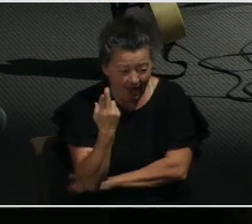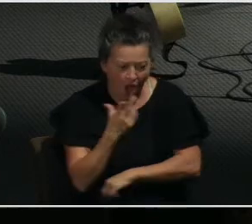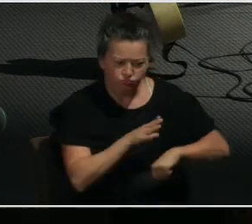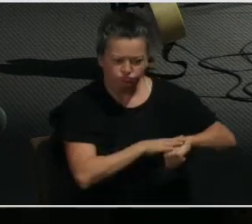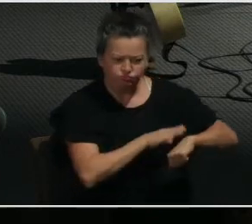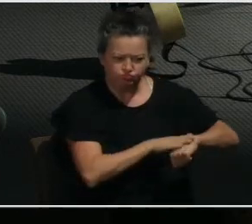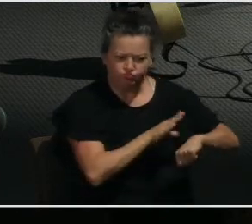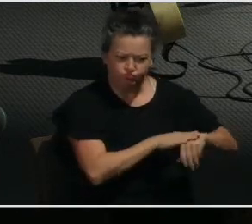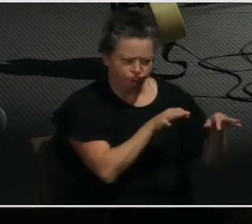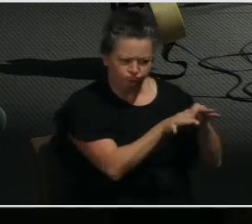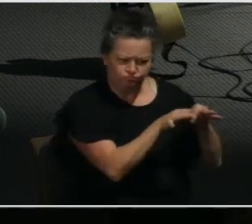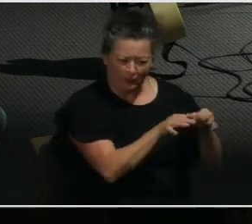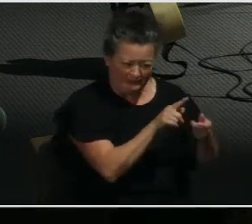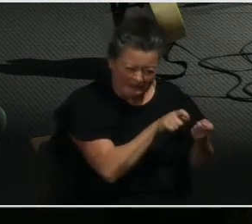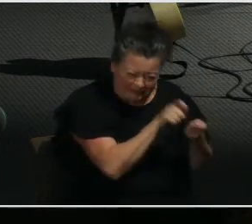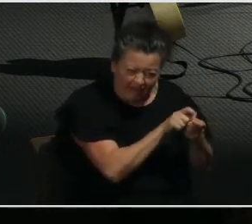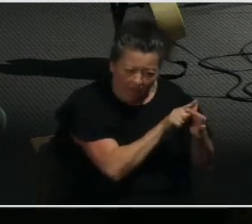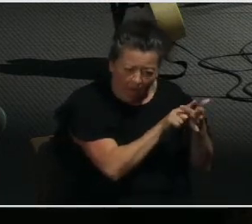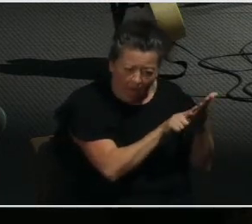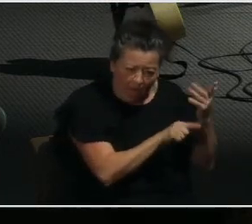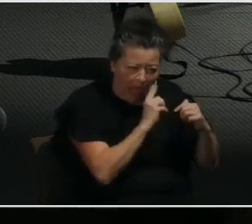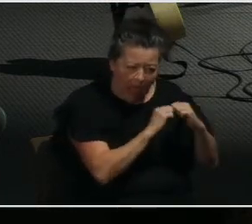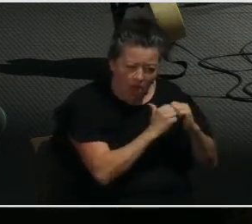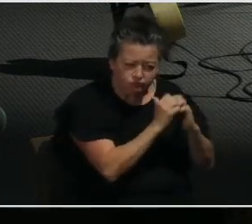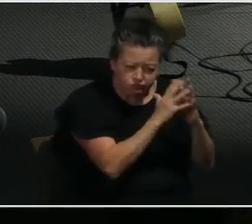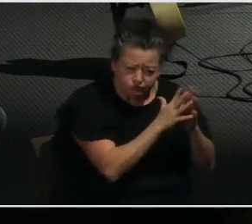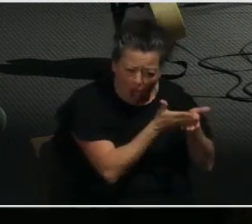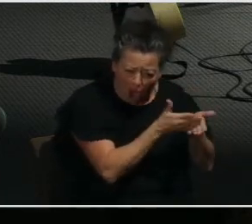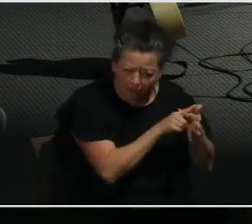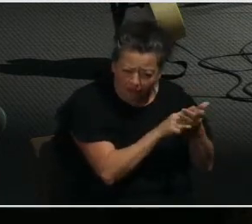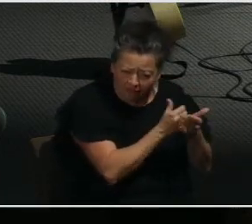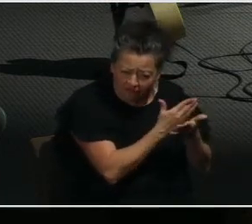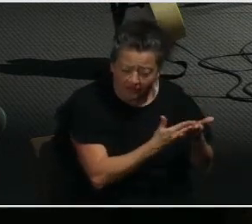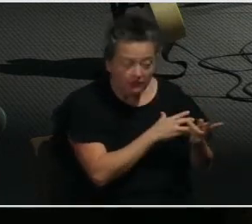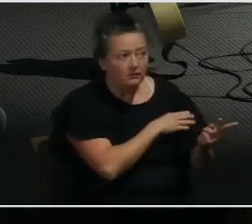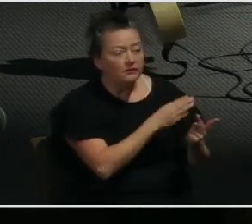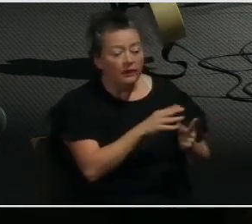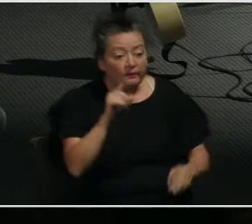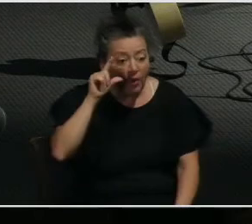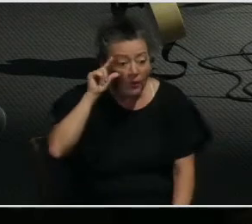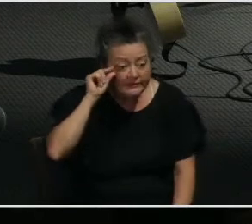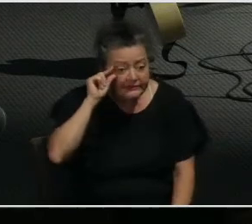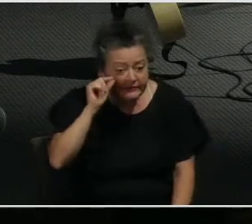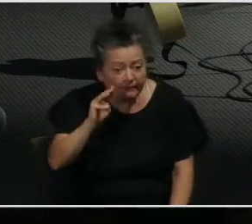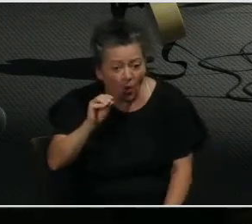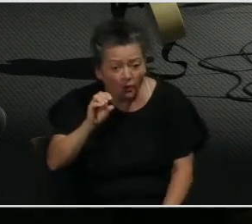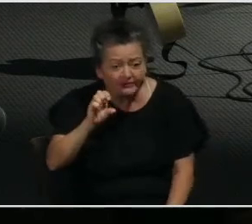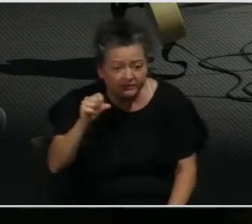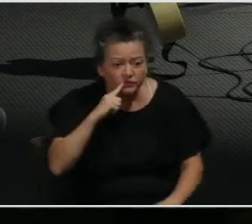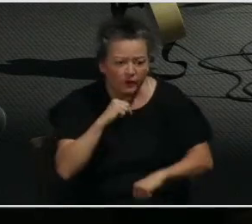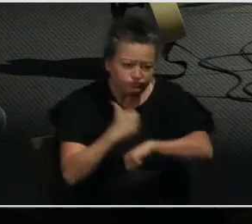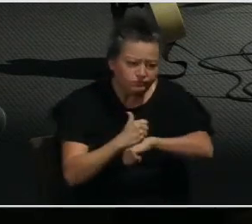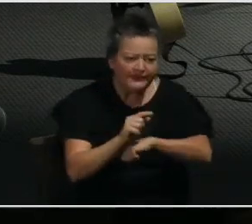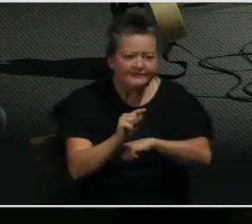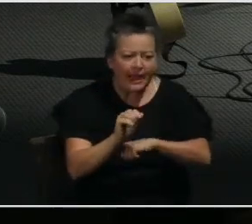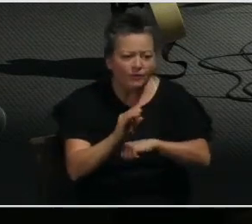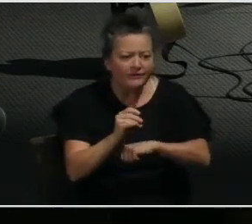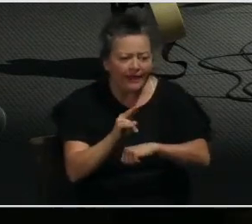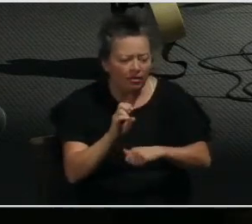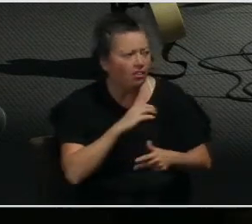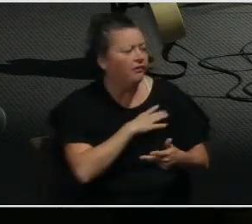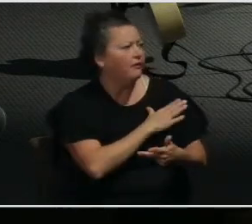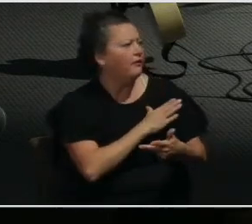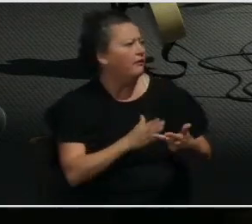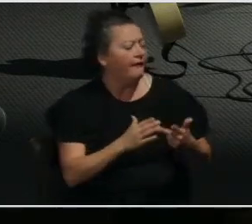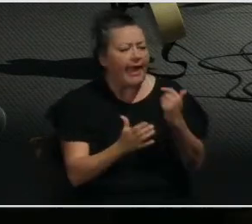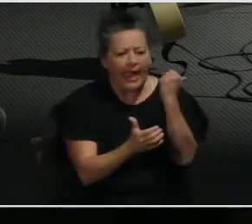the ark and gave dimensions for it, the direction he gave Moses to build the tabernacle, the direction that he